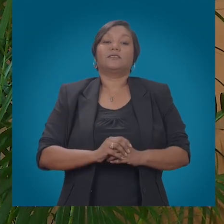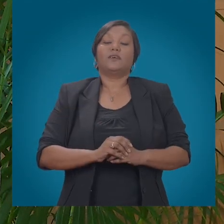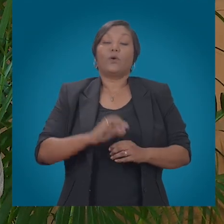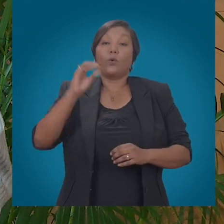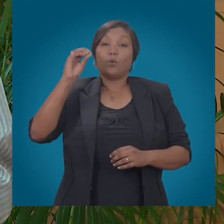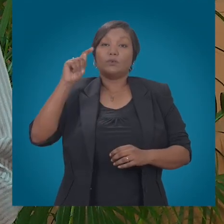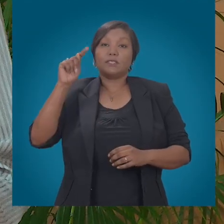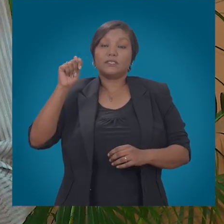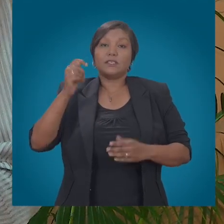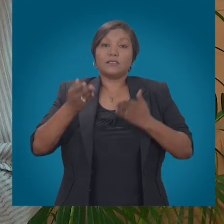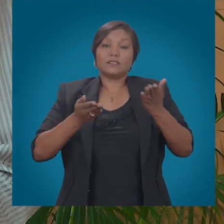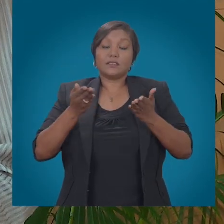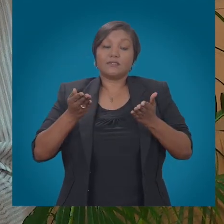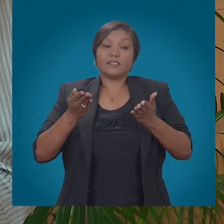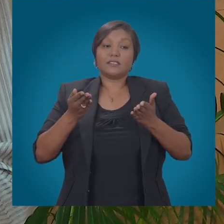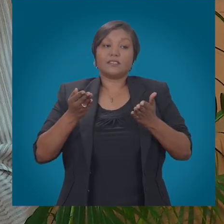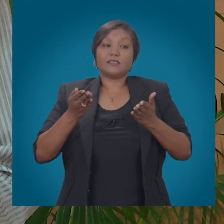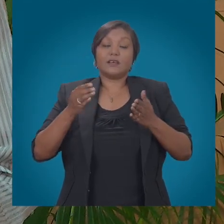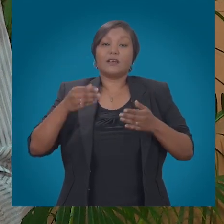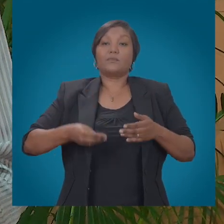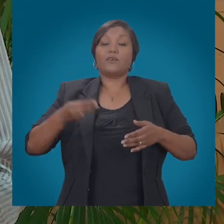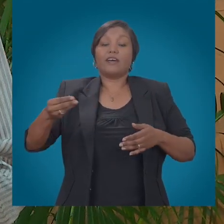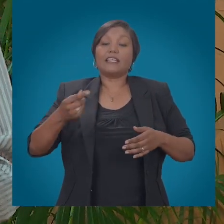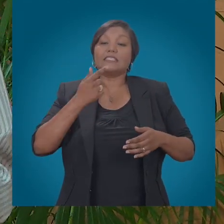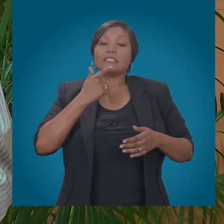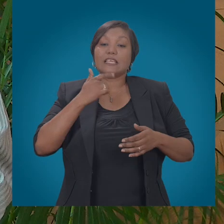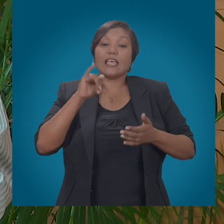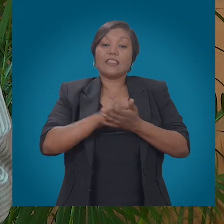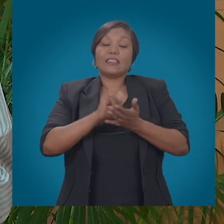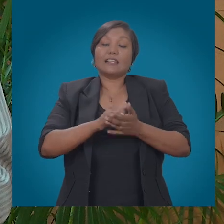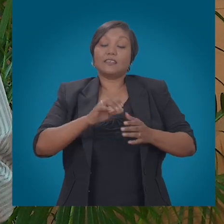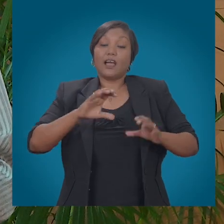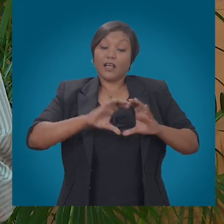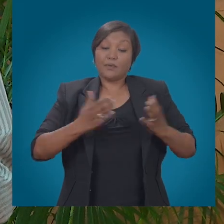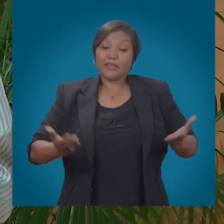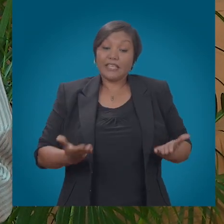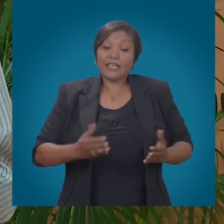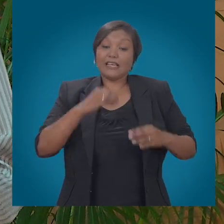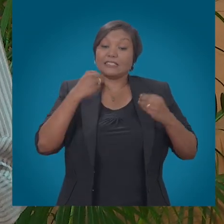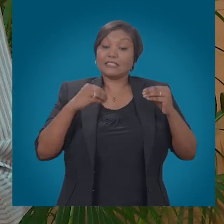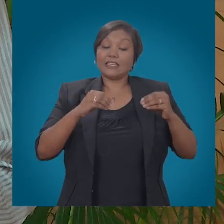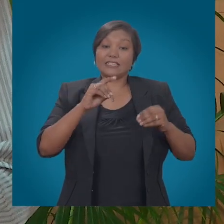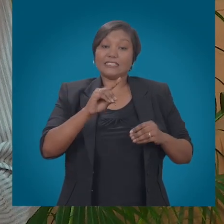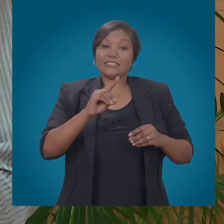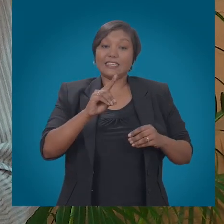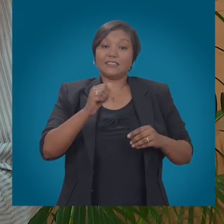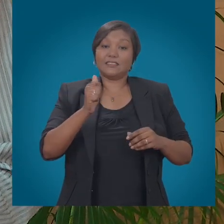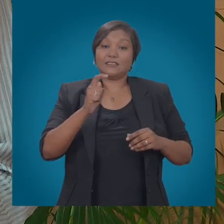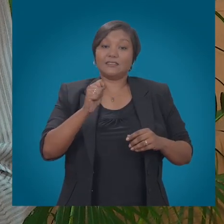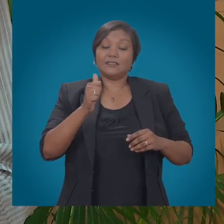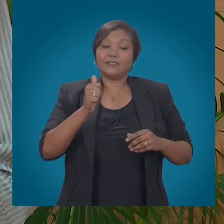OTT service providers have made the case that data usage increases revenue flows